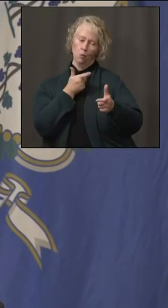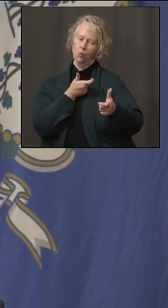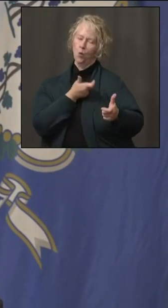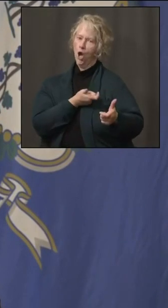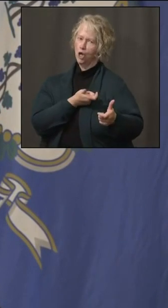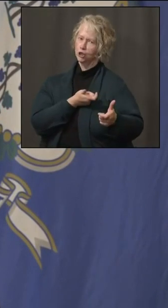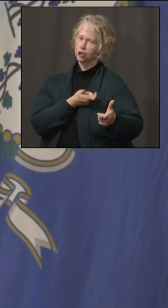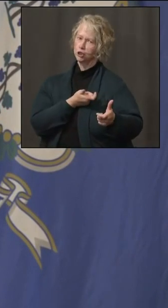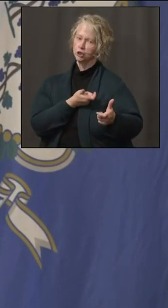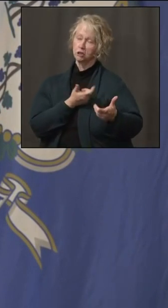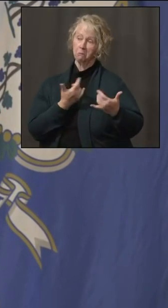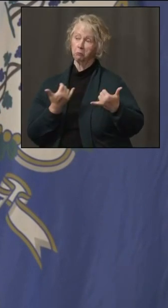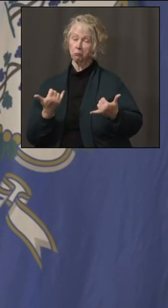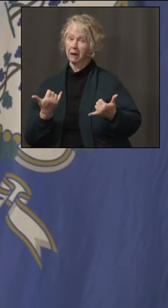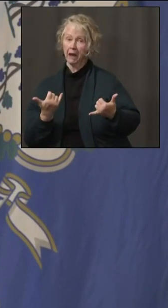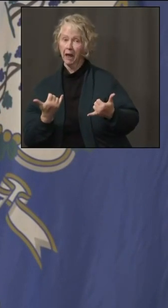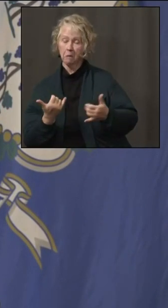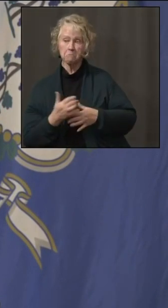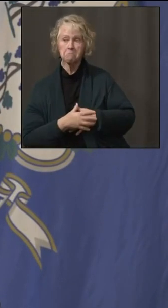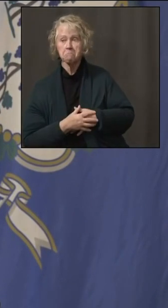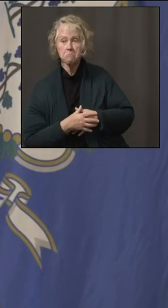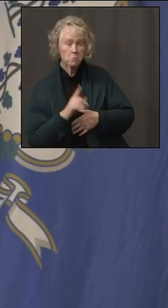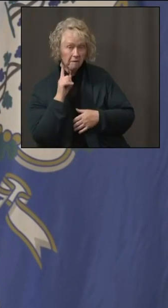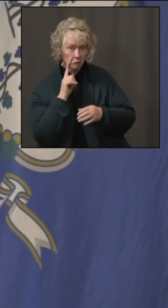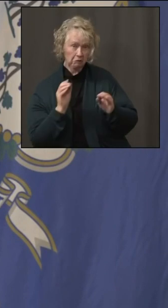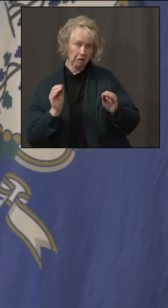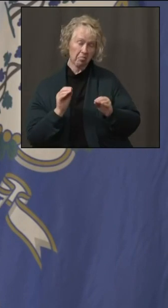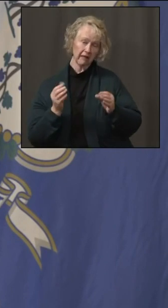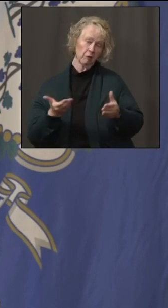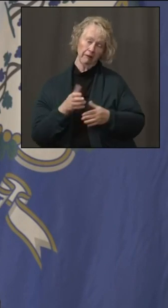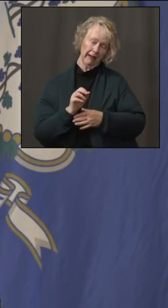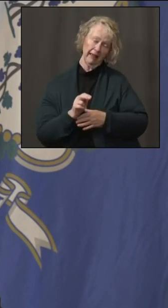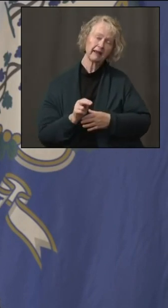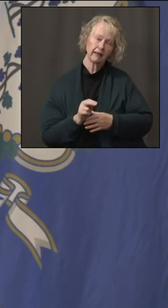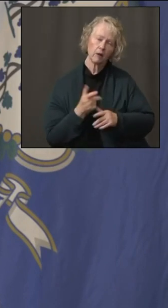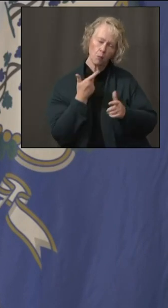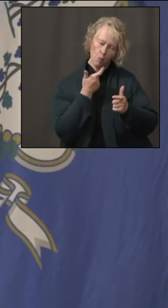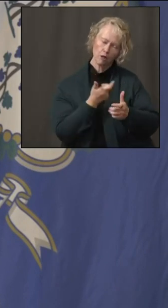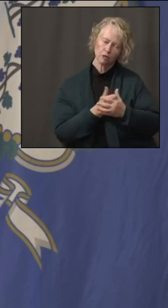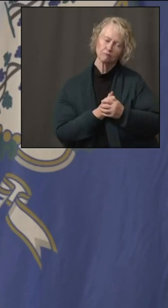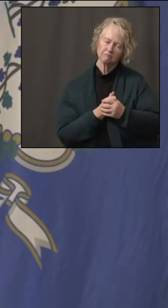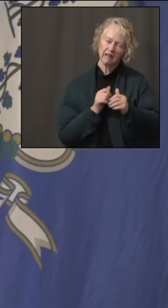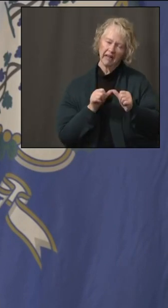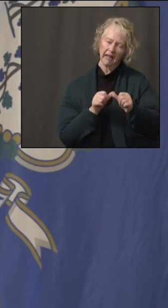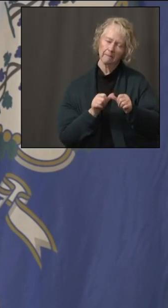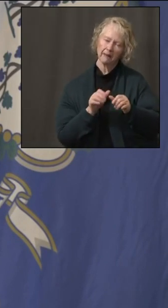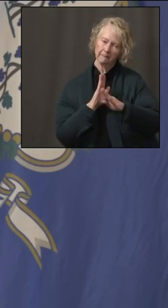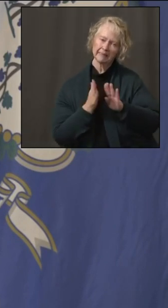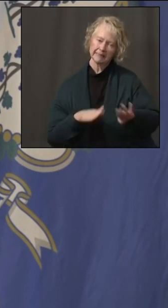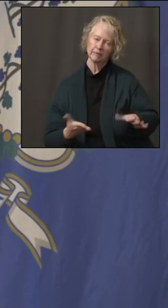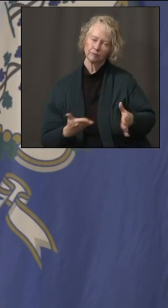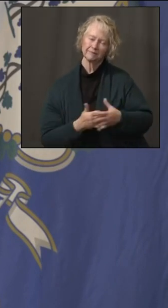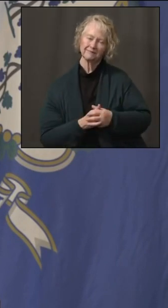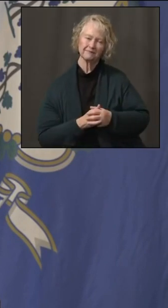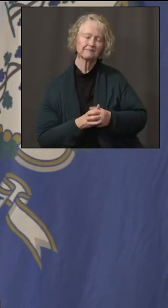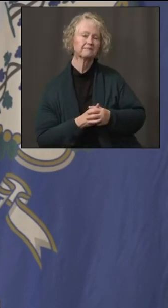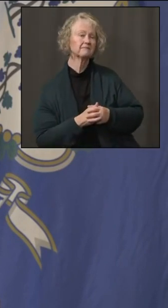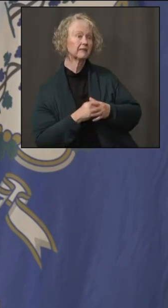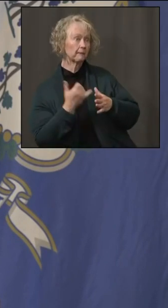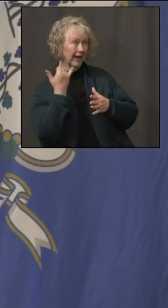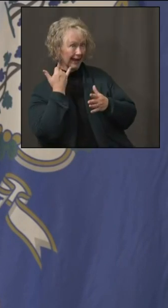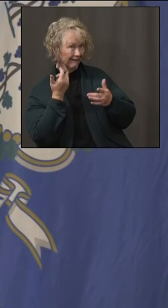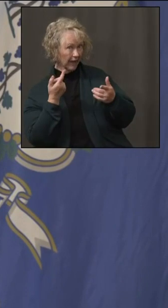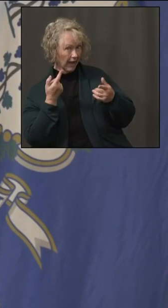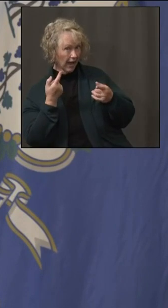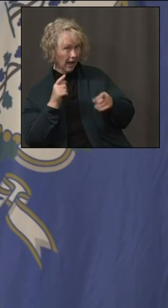right now, there's nothing happening here in the state of Connecticut. We're going to keep it that way. If that does